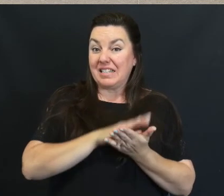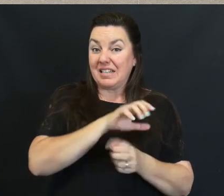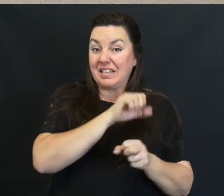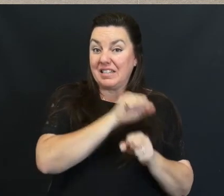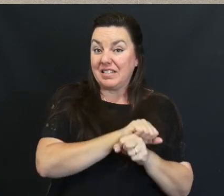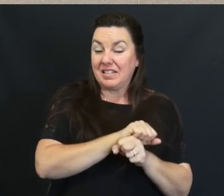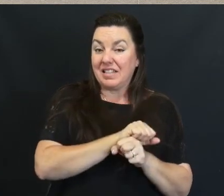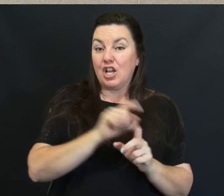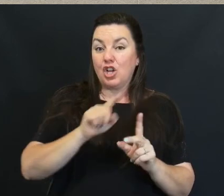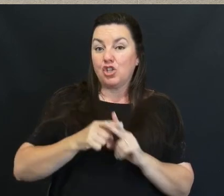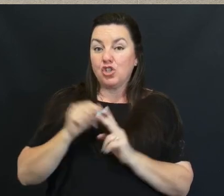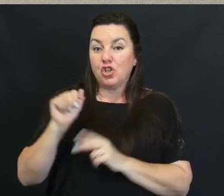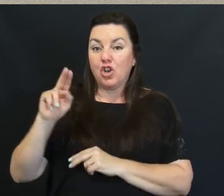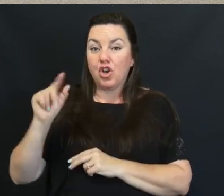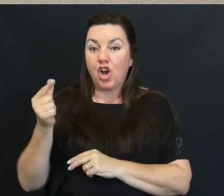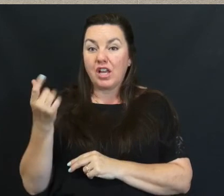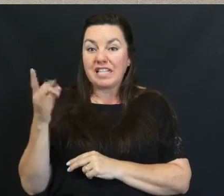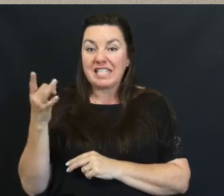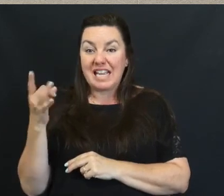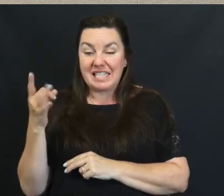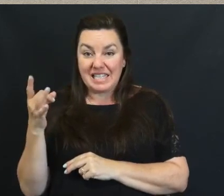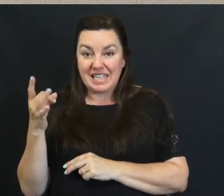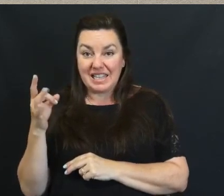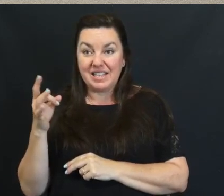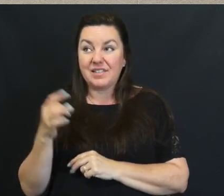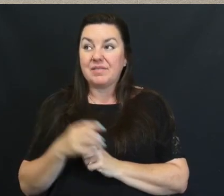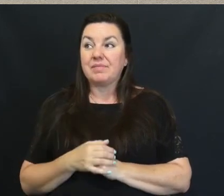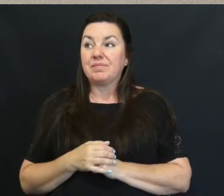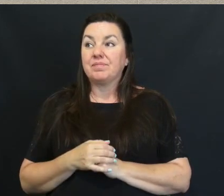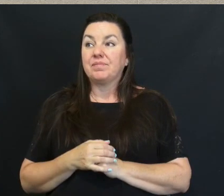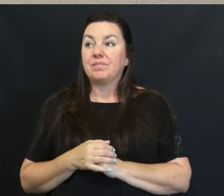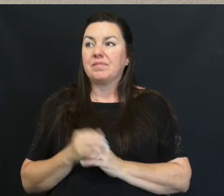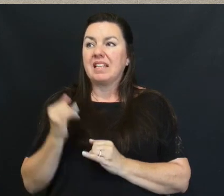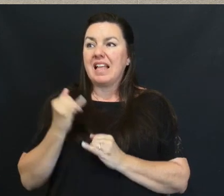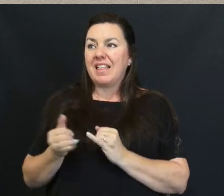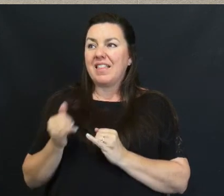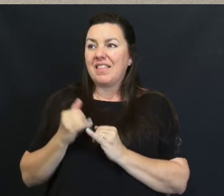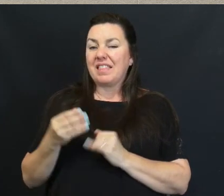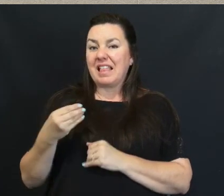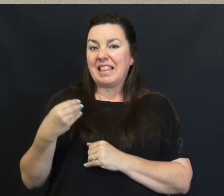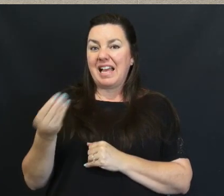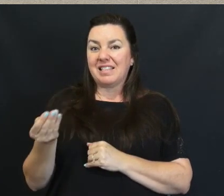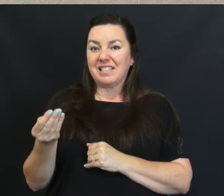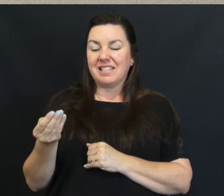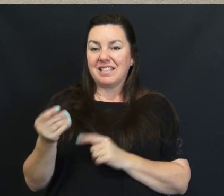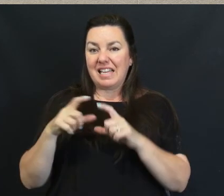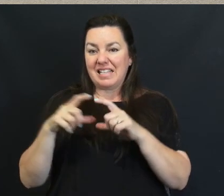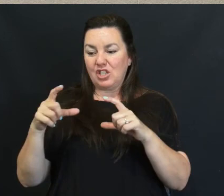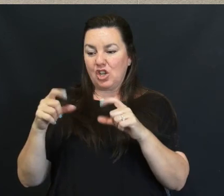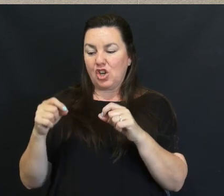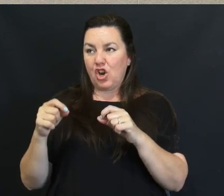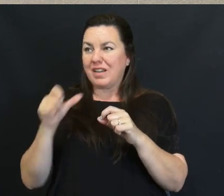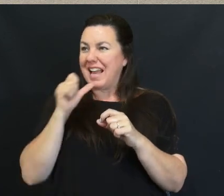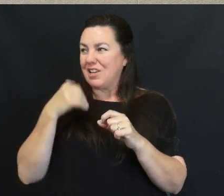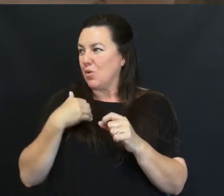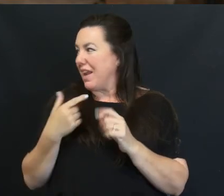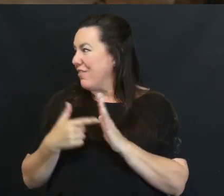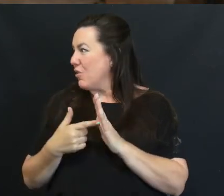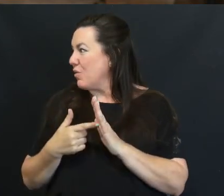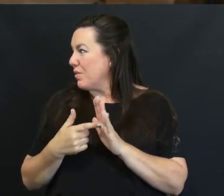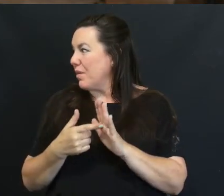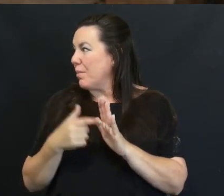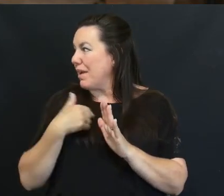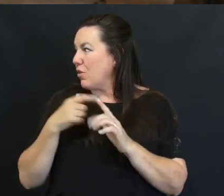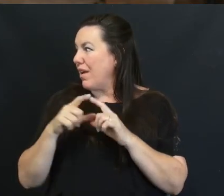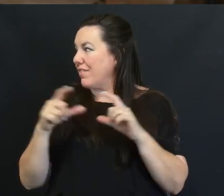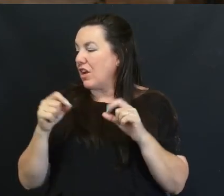Our Kickoff Is August 18th And Then The Last Handout You Picked Up Is A Card I Don't Have It With Me But You Should Have Gotten